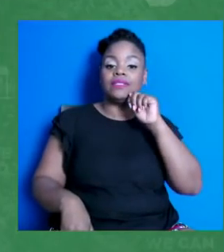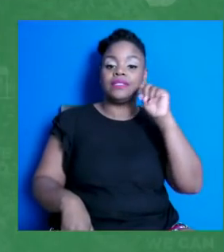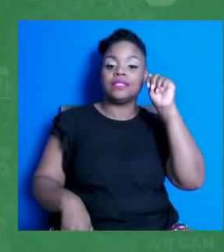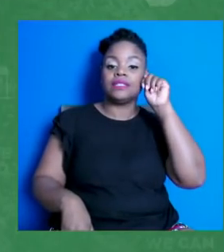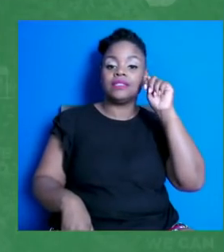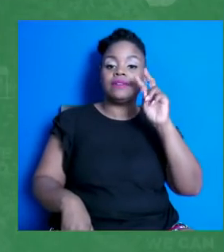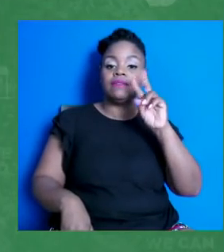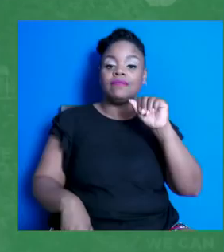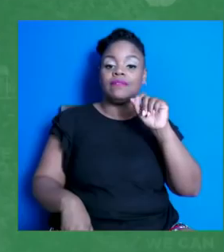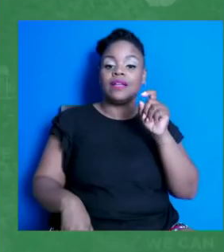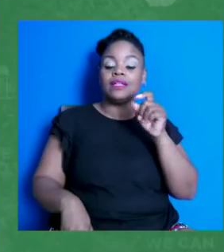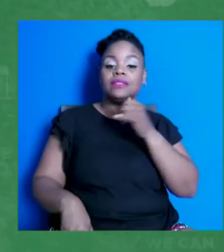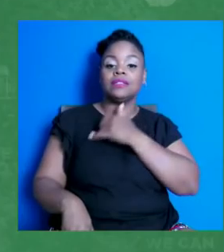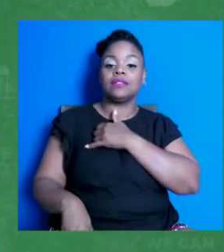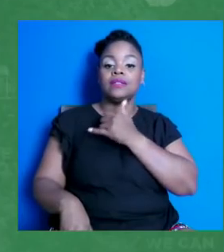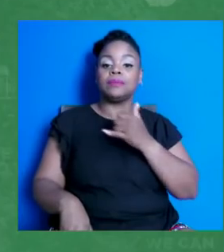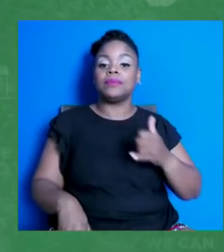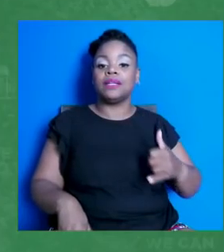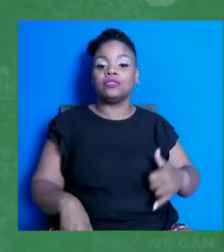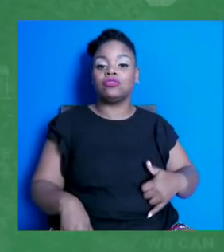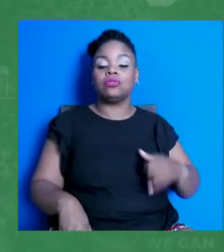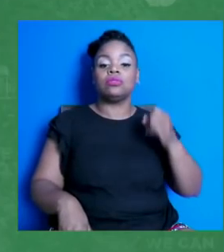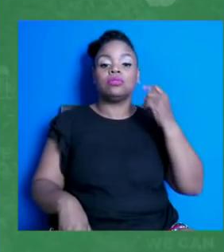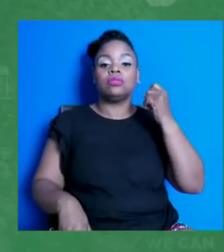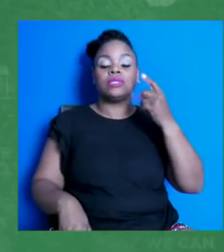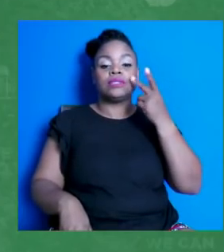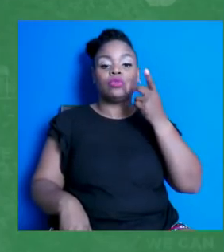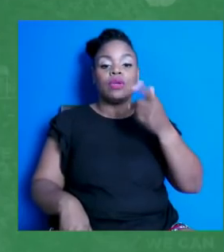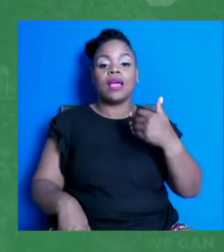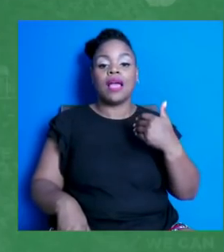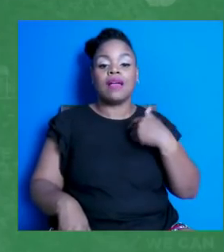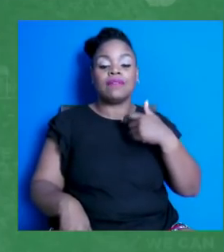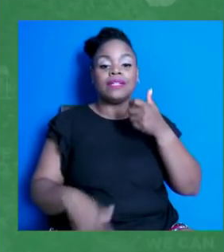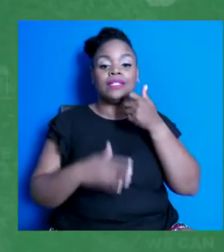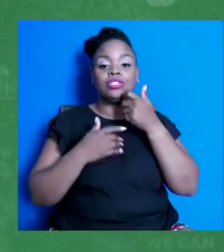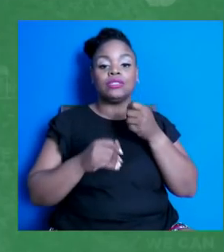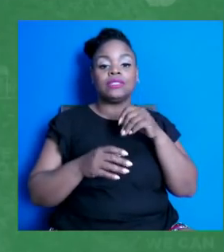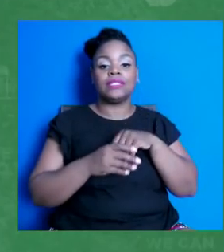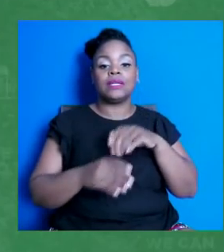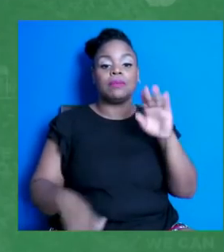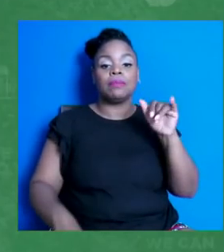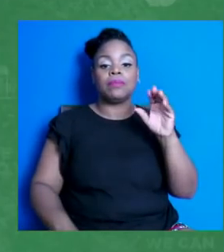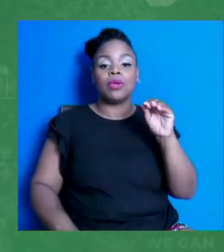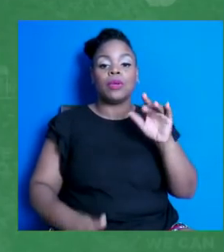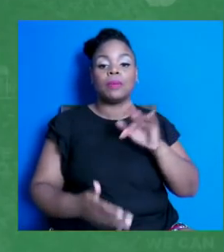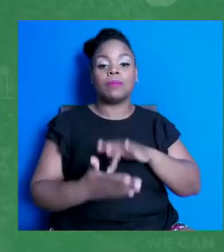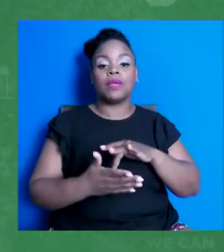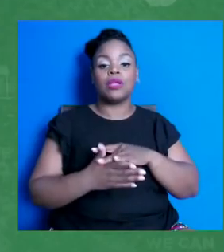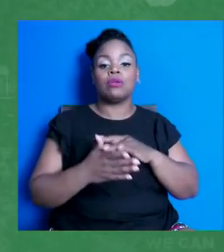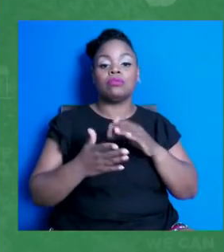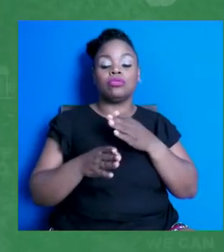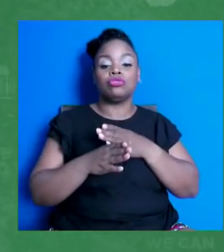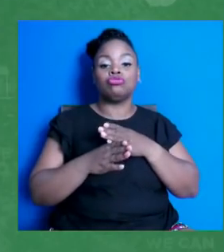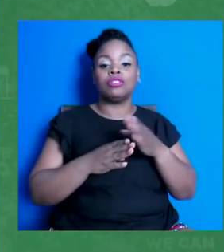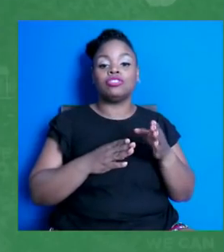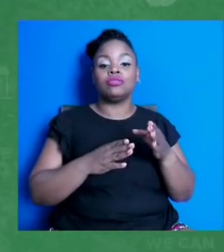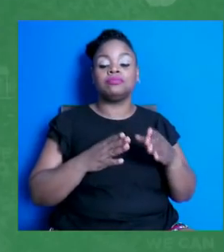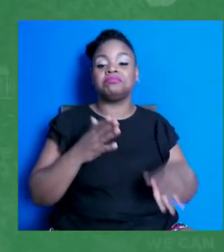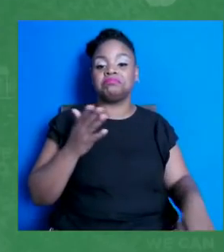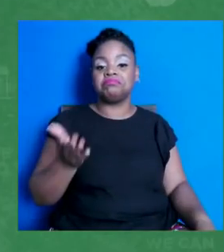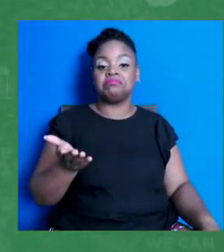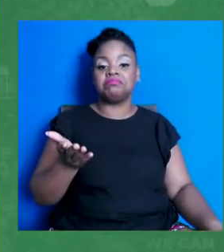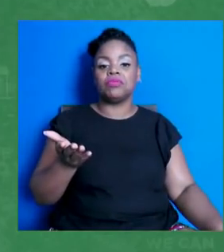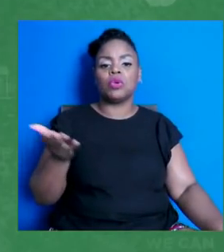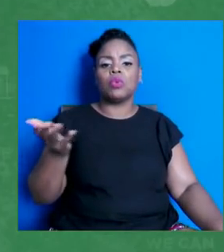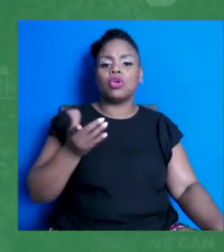I see here that you have an interest in a biomedical career, which is amazing. So what are you doing out there to get young